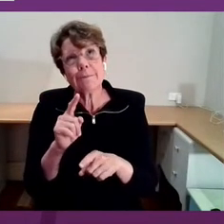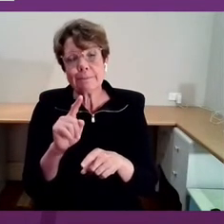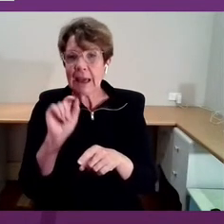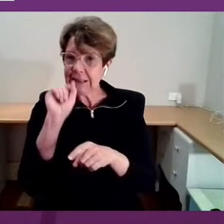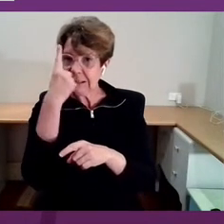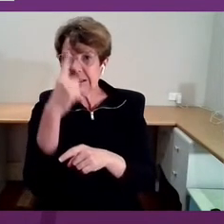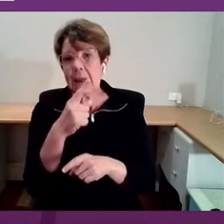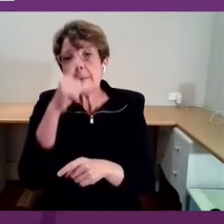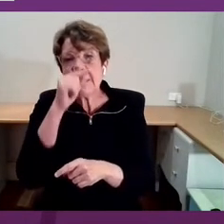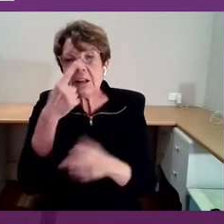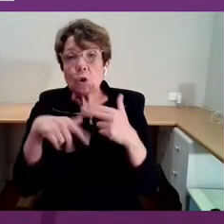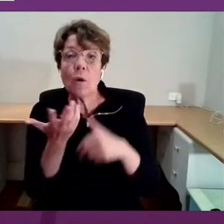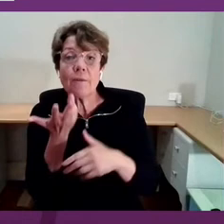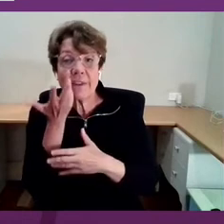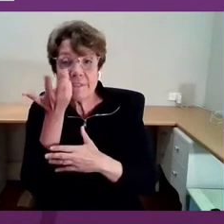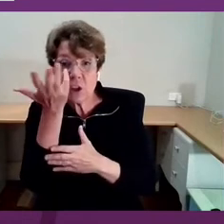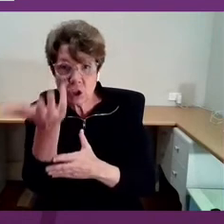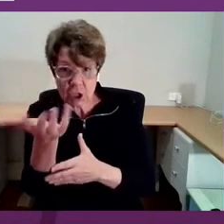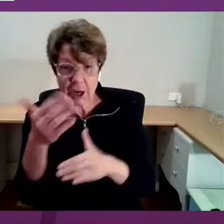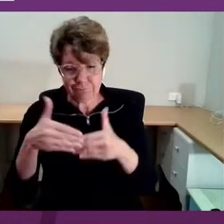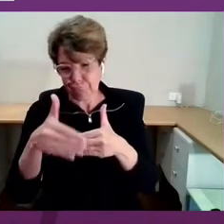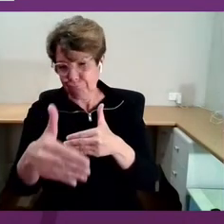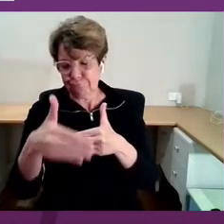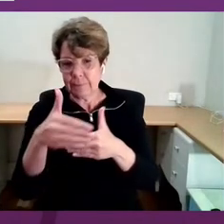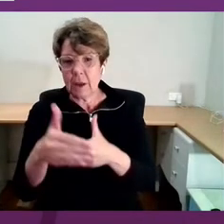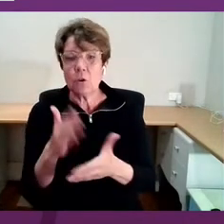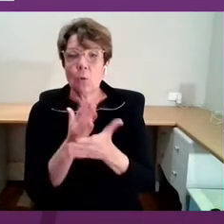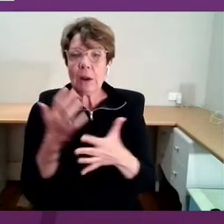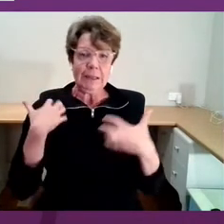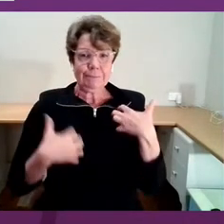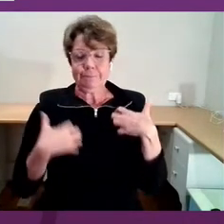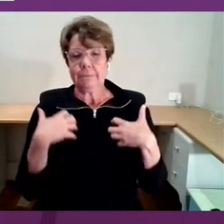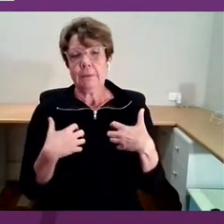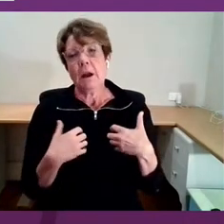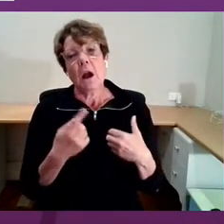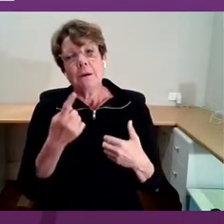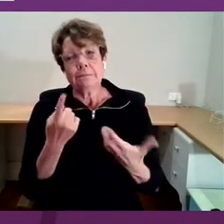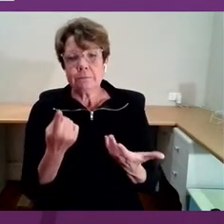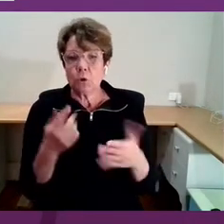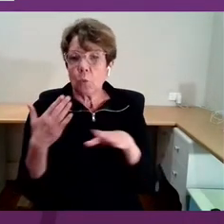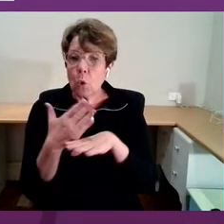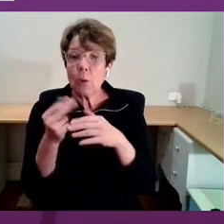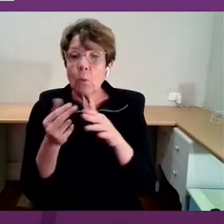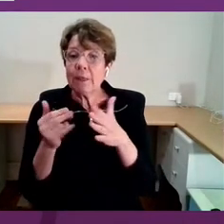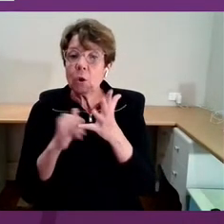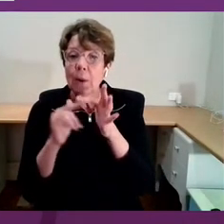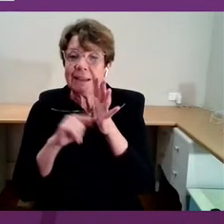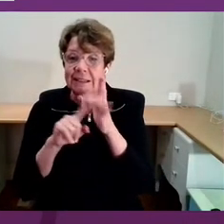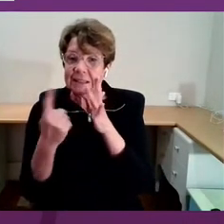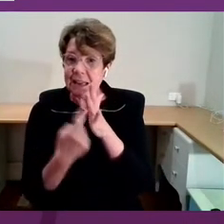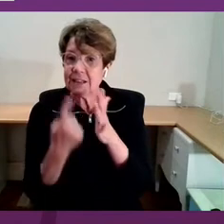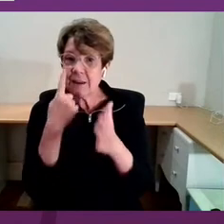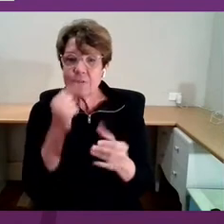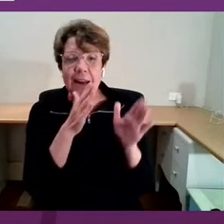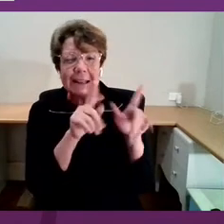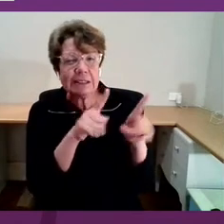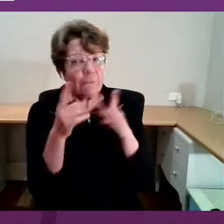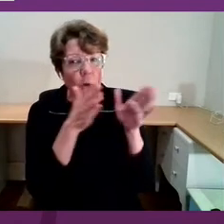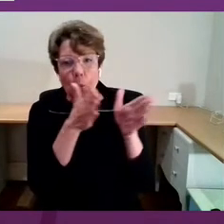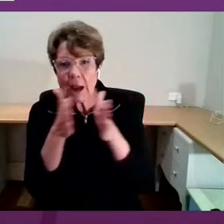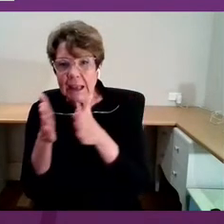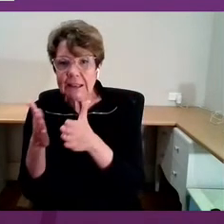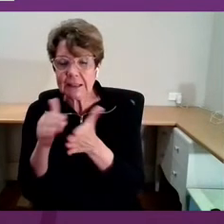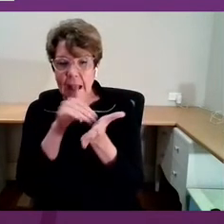So I look forward very much to working more closely with you as a sector and finding those ways whereby helping you